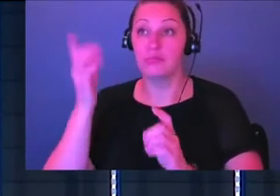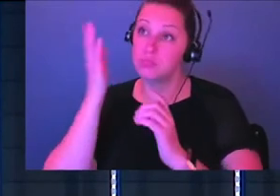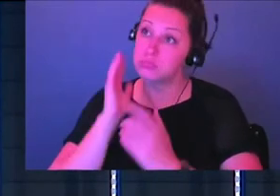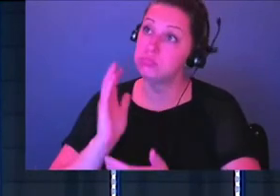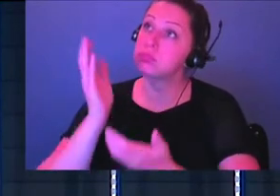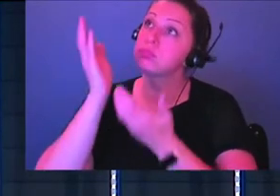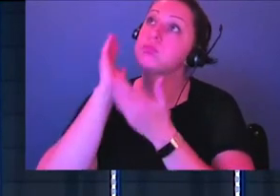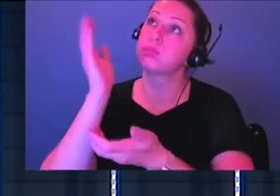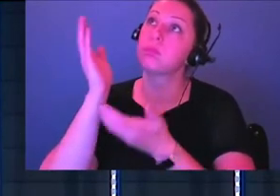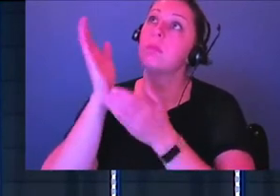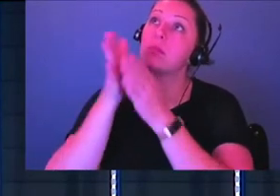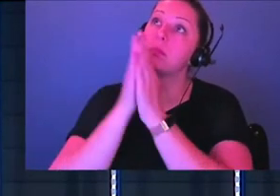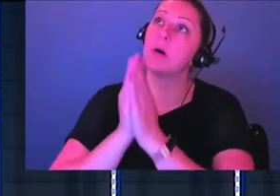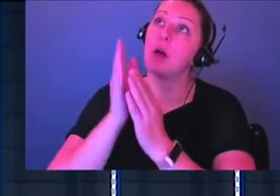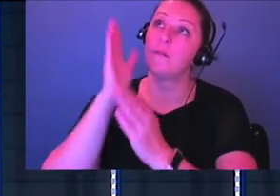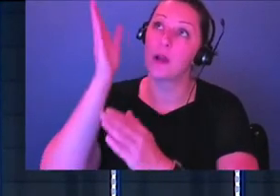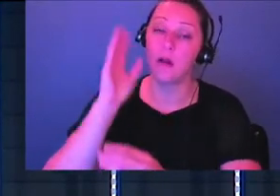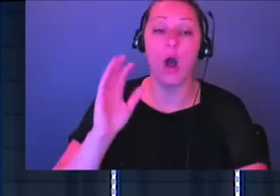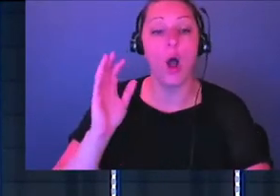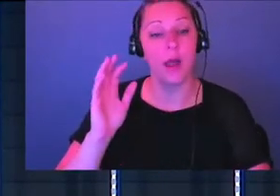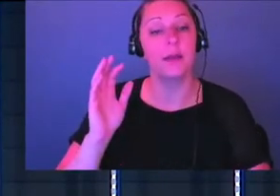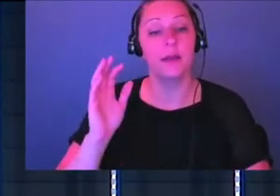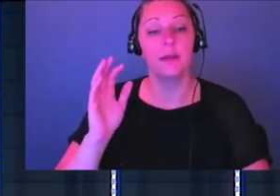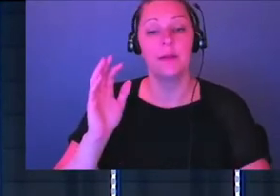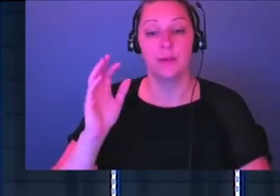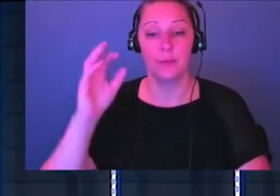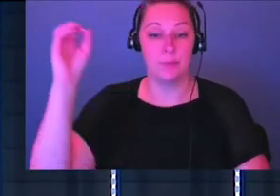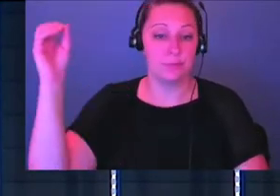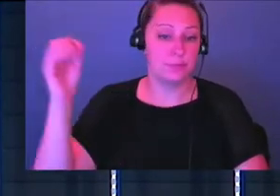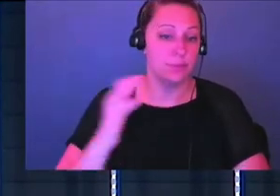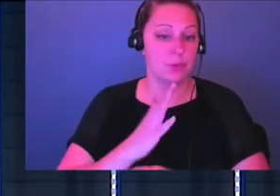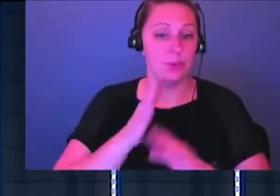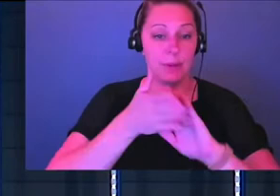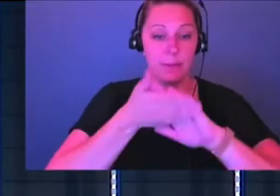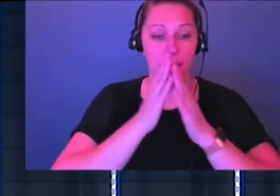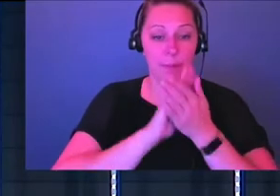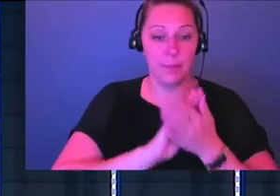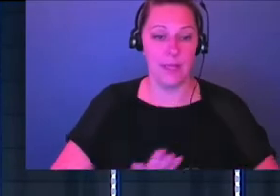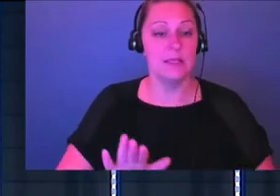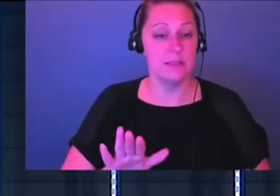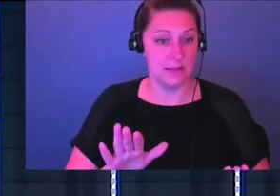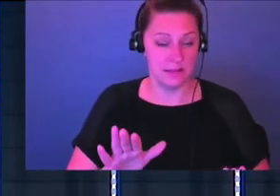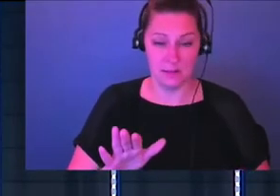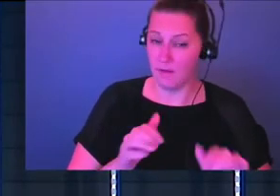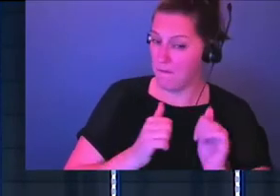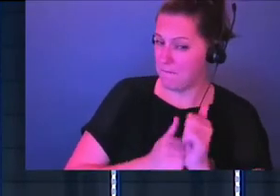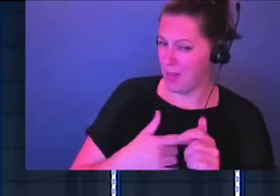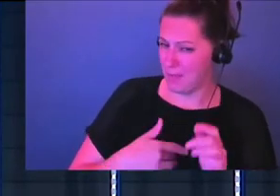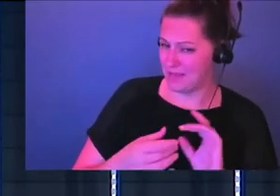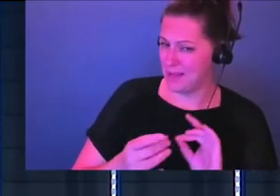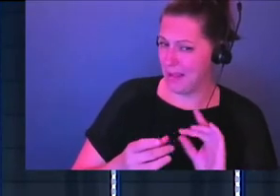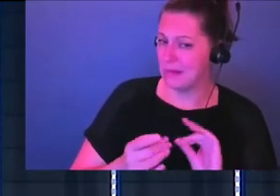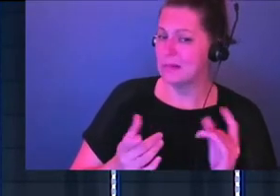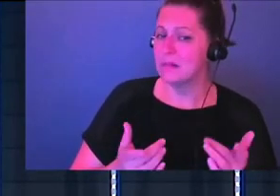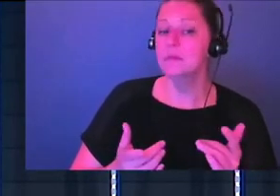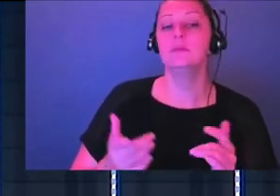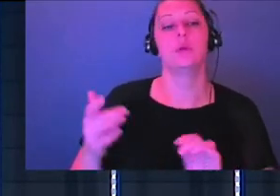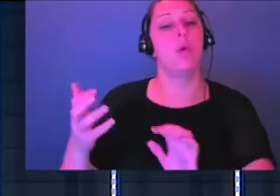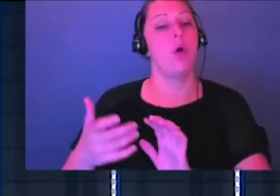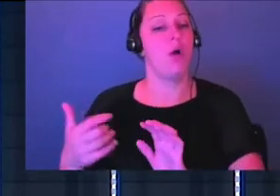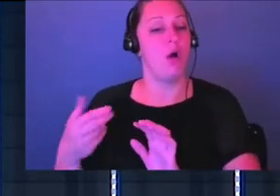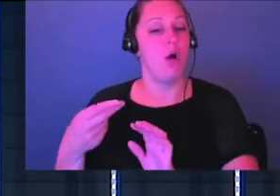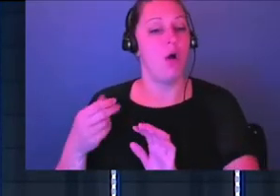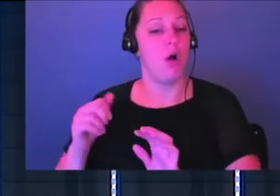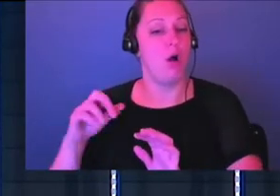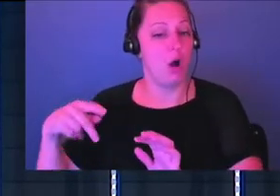it brought peace to the chaos that Saul was experiencing. Does that make sense? You guys follow what I'm saying? It was only once the harp was played